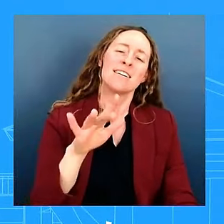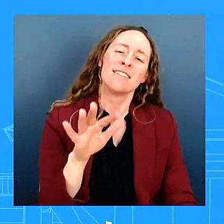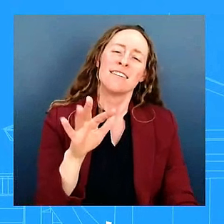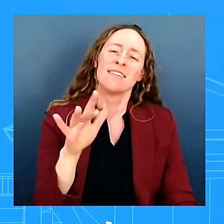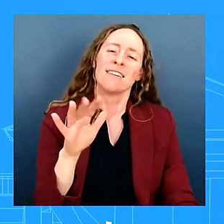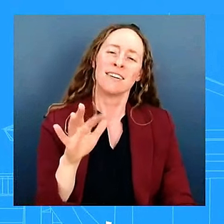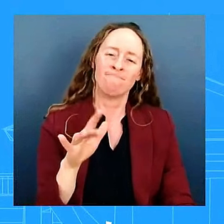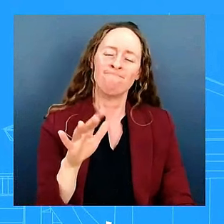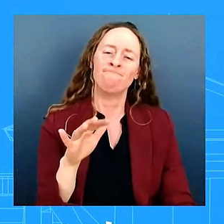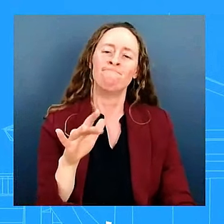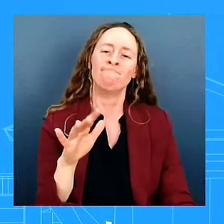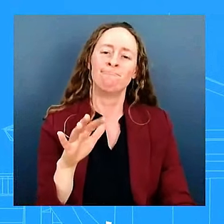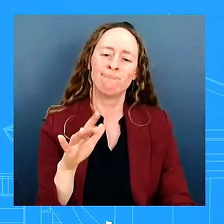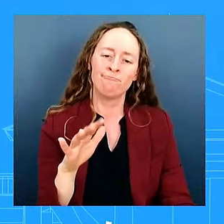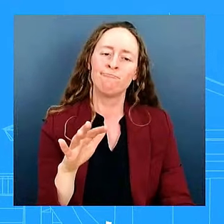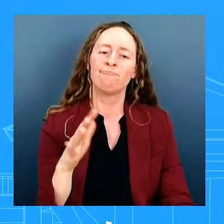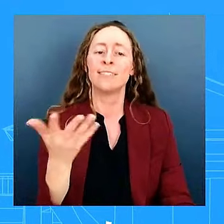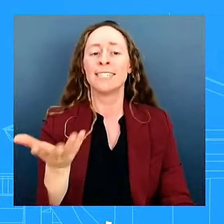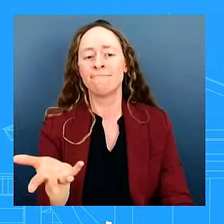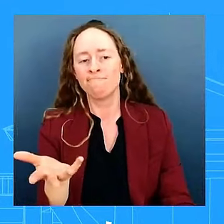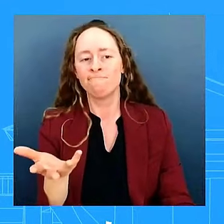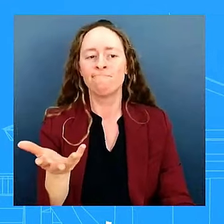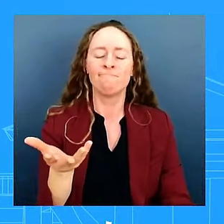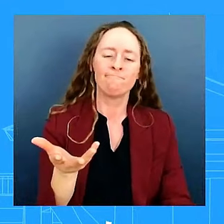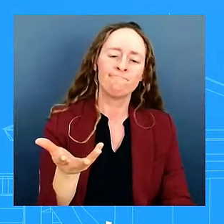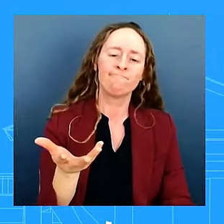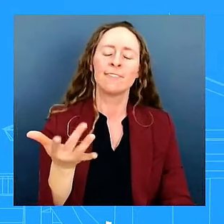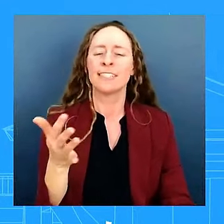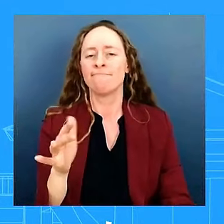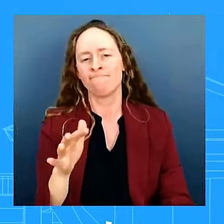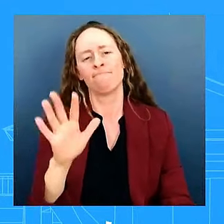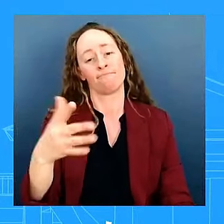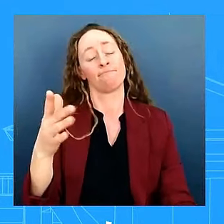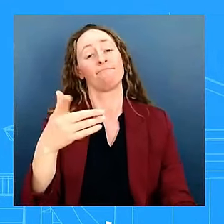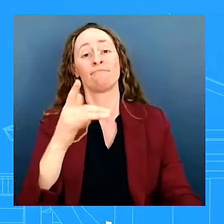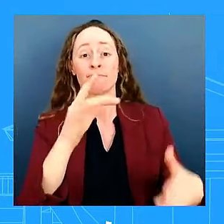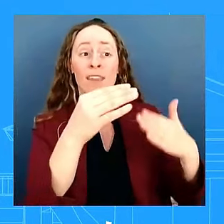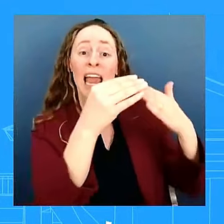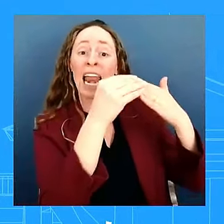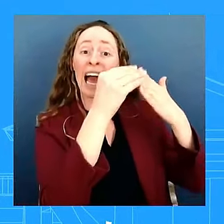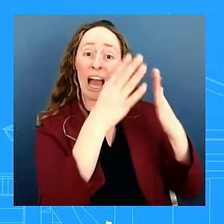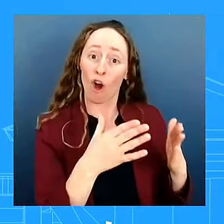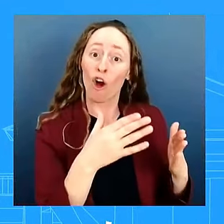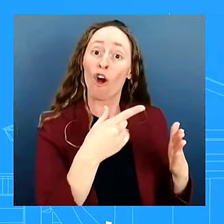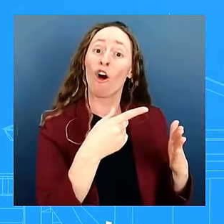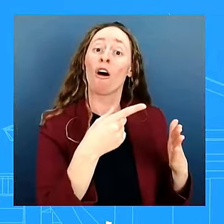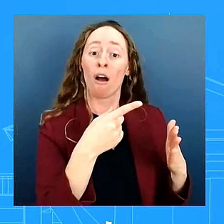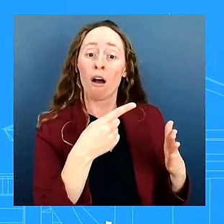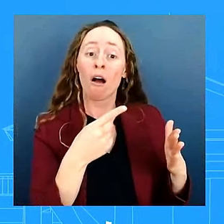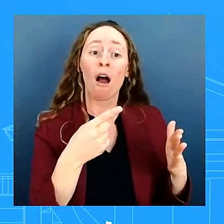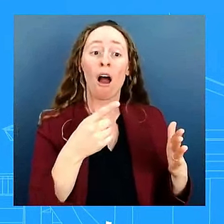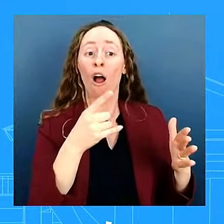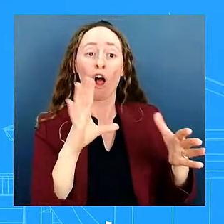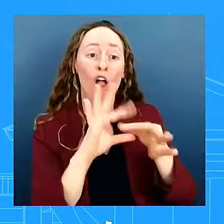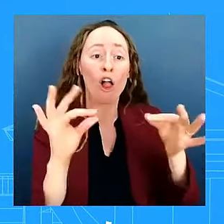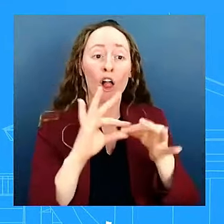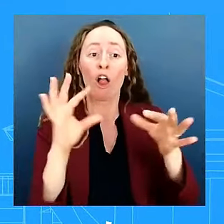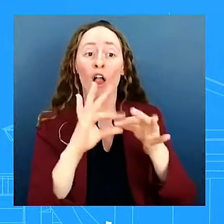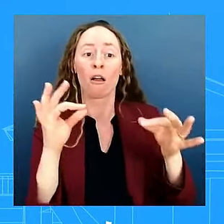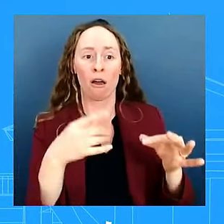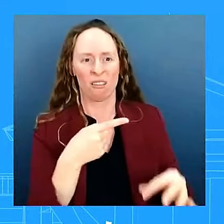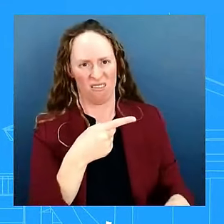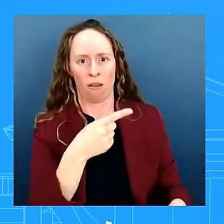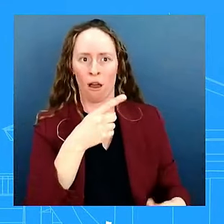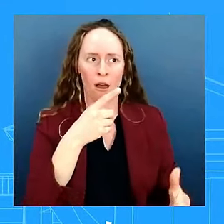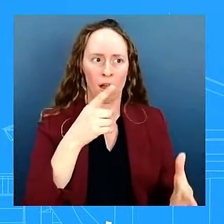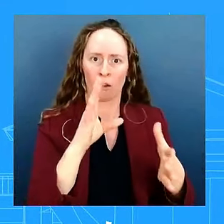have leaders who fall for fake internet conspiracy theories we should think